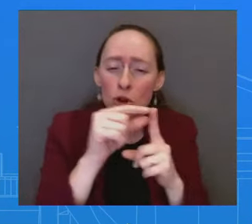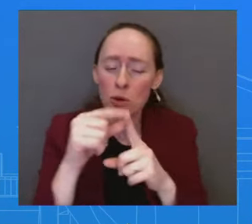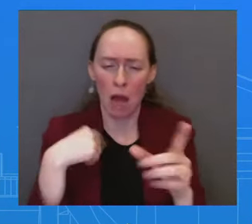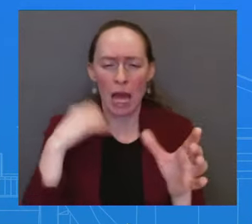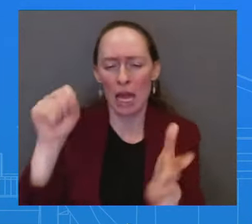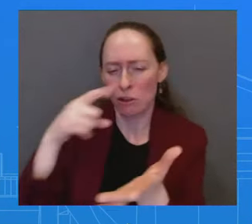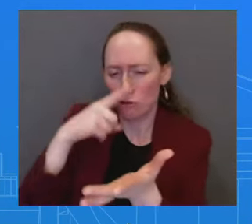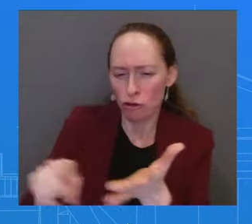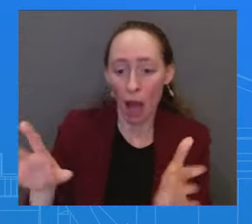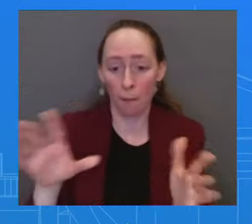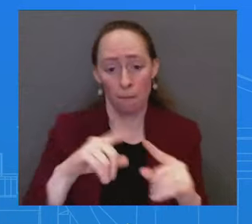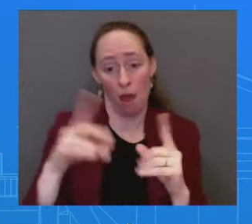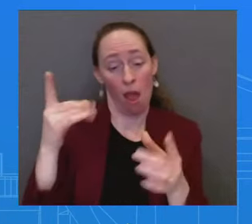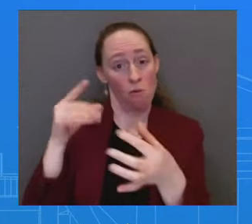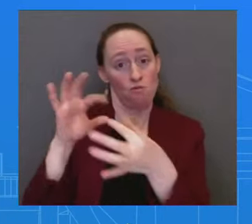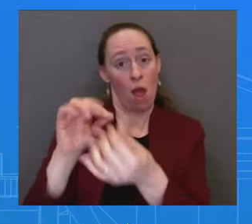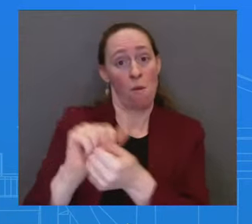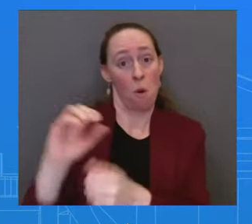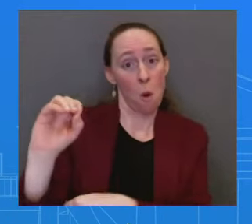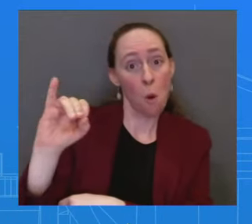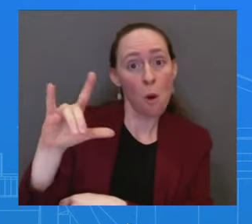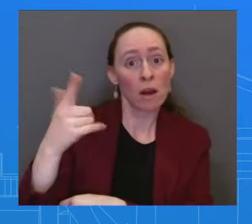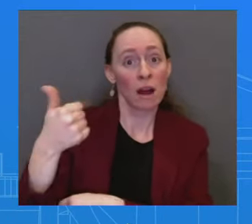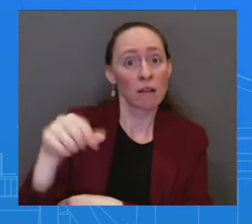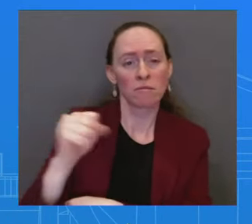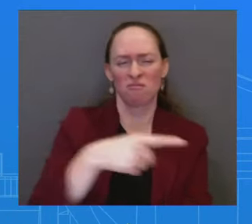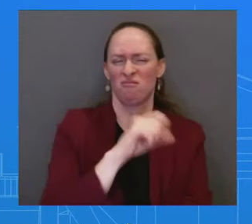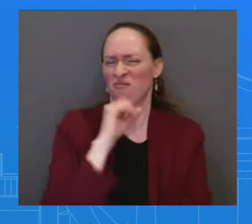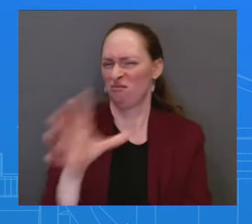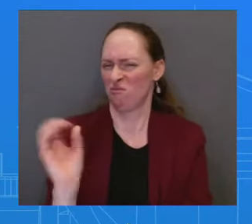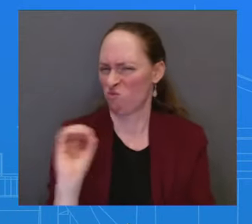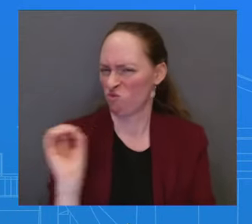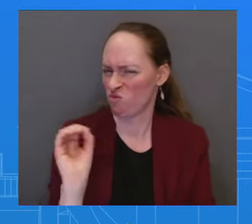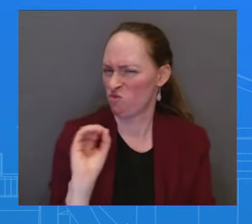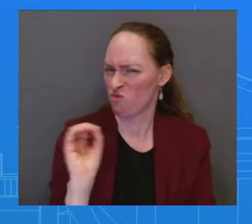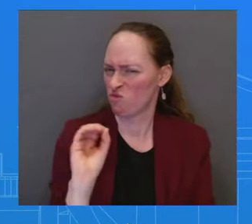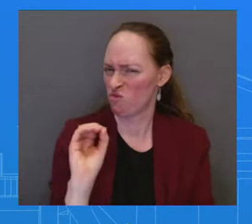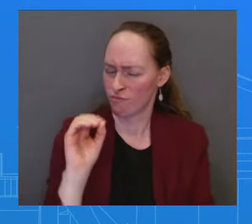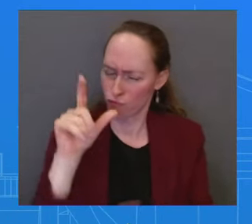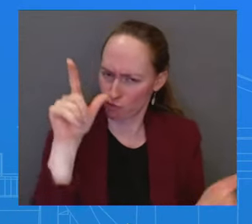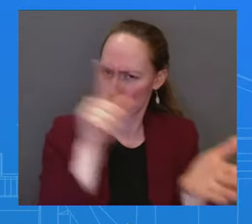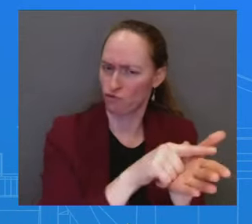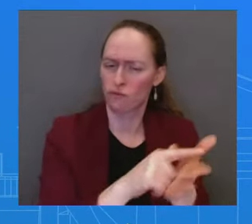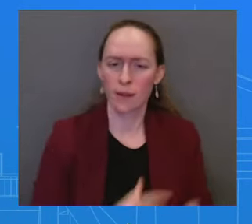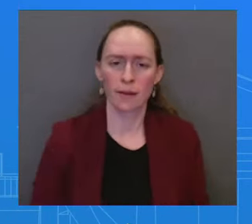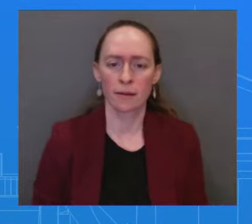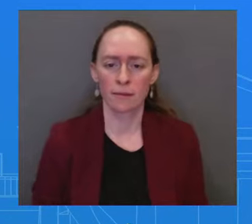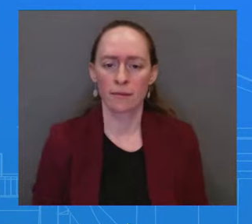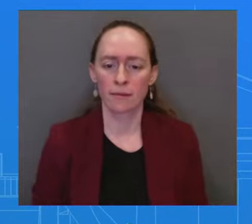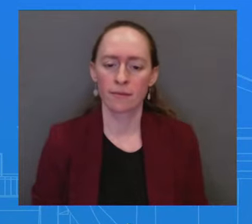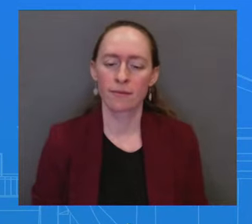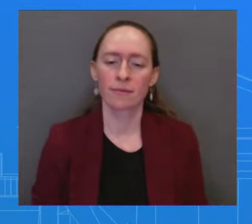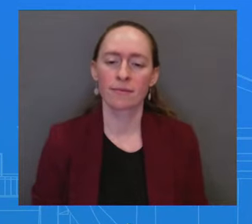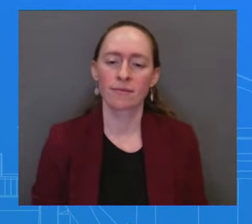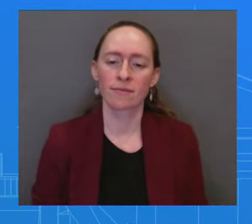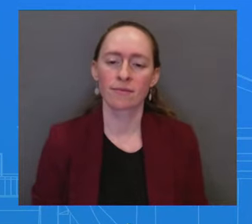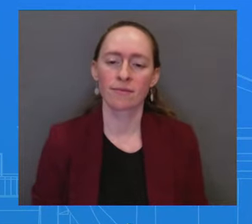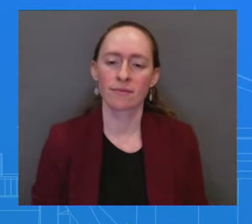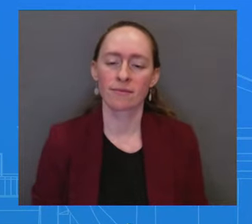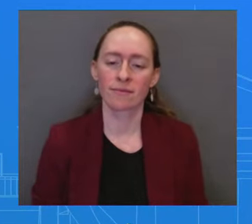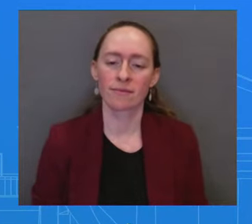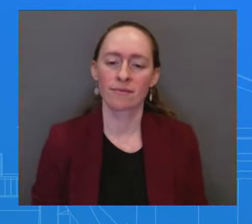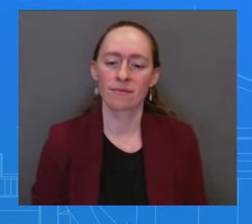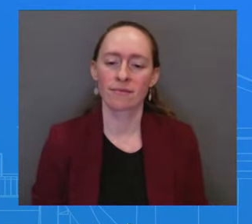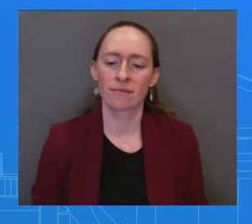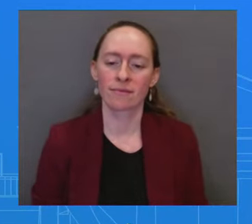in general or in total. One of them also allows them to get payments for goods going through the ports as well